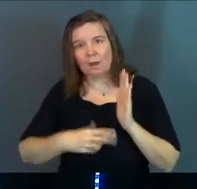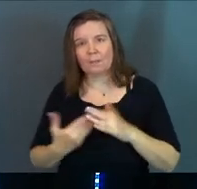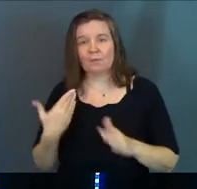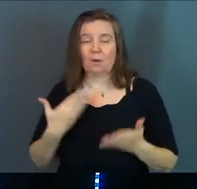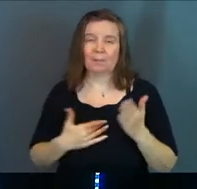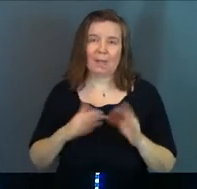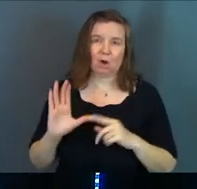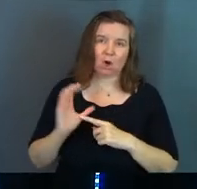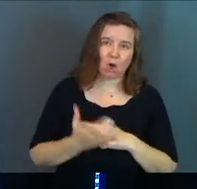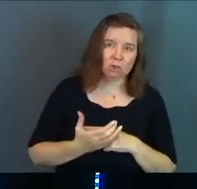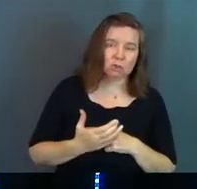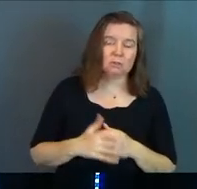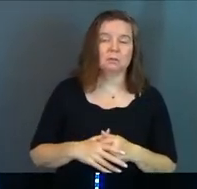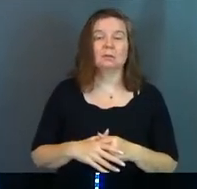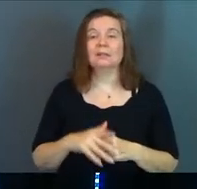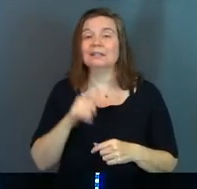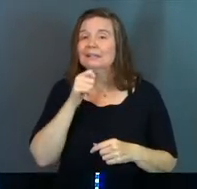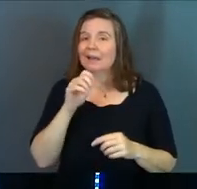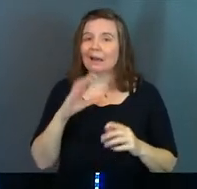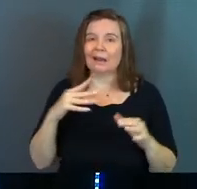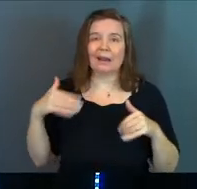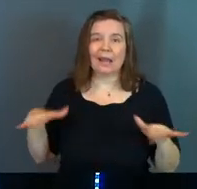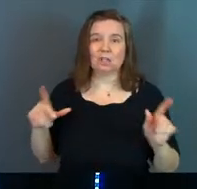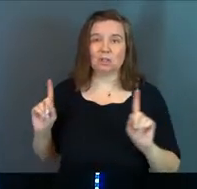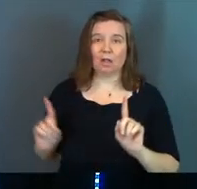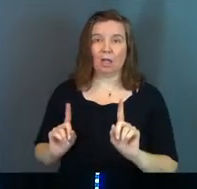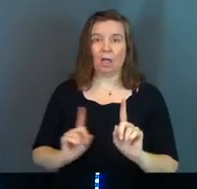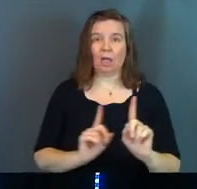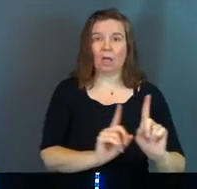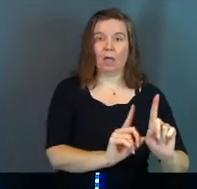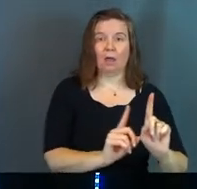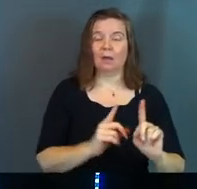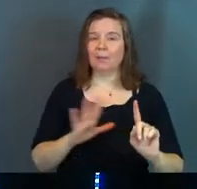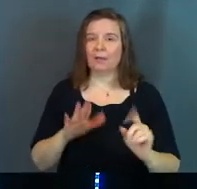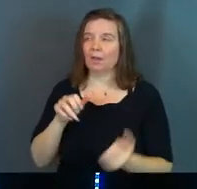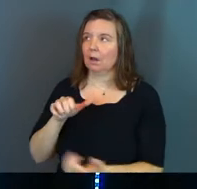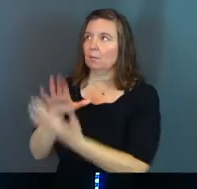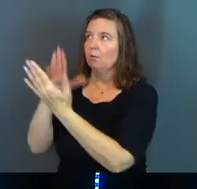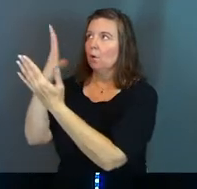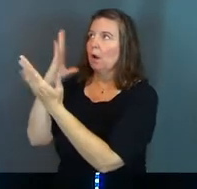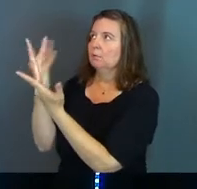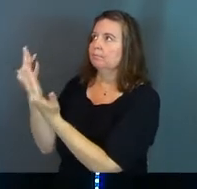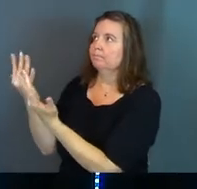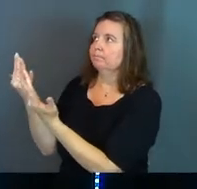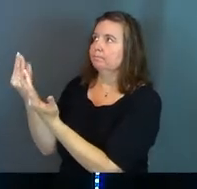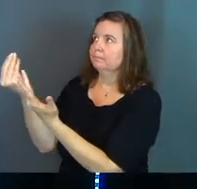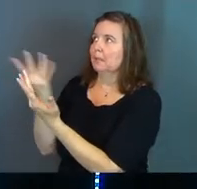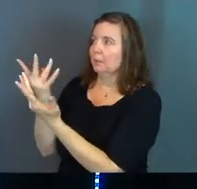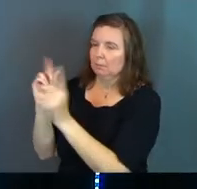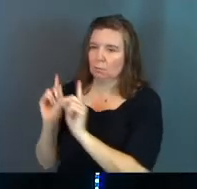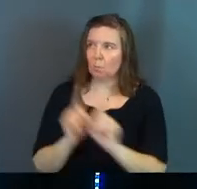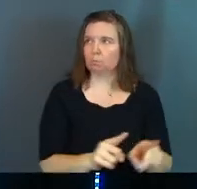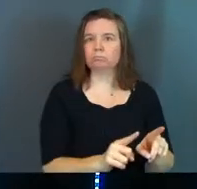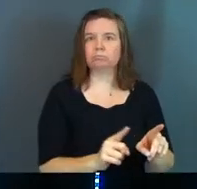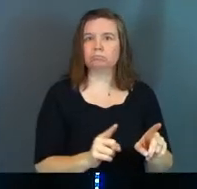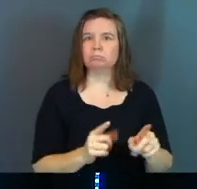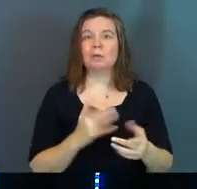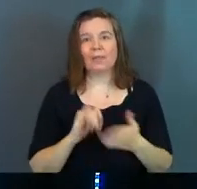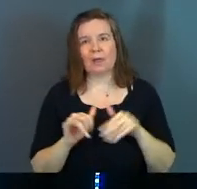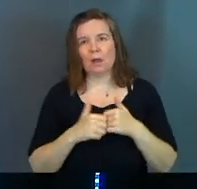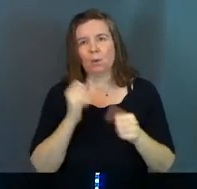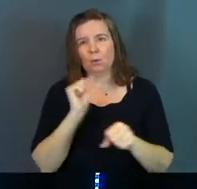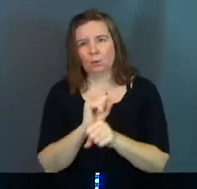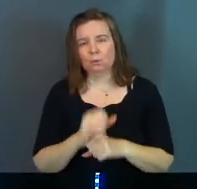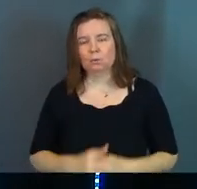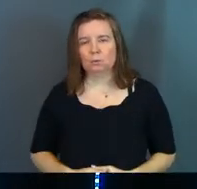before, maybe in our culture. It's not that an angel follows me around. It's that they're before God and God dispatches them. And that's how it